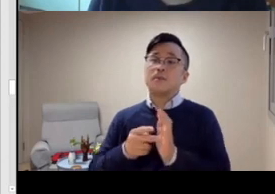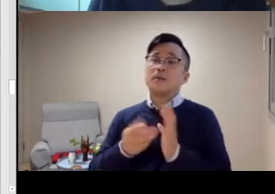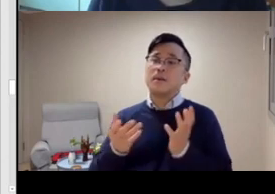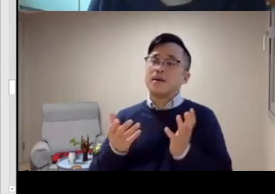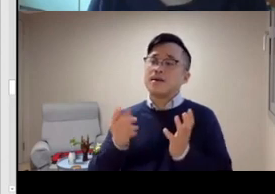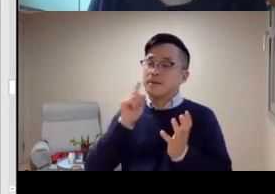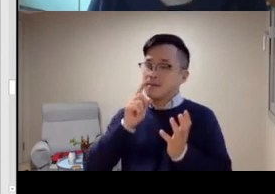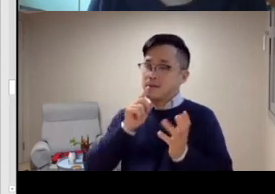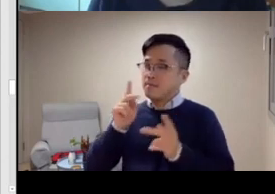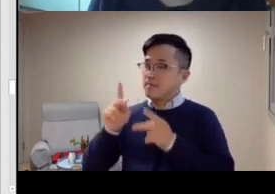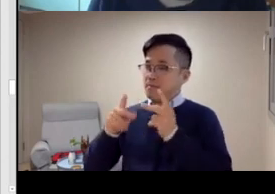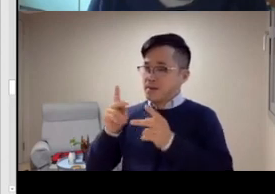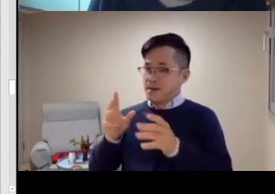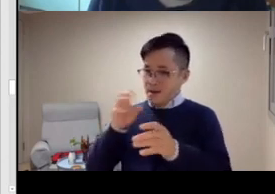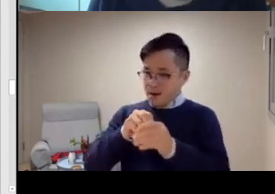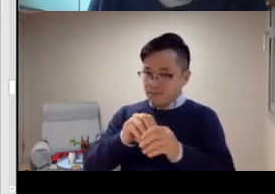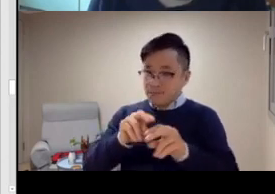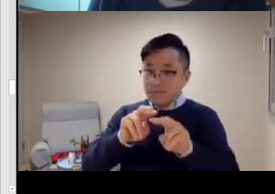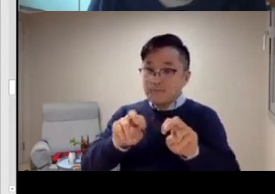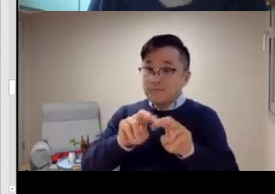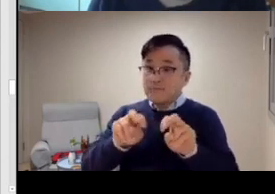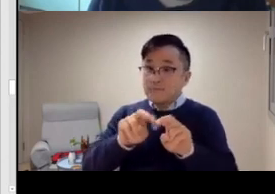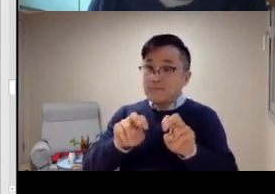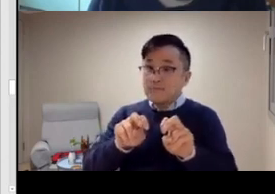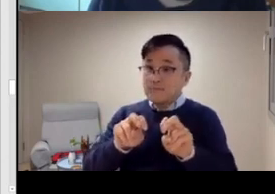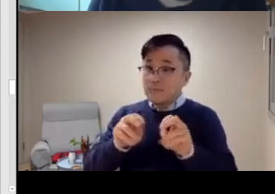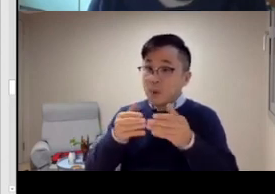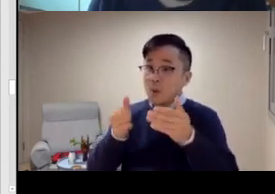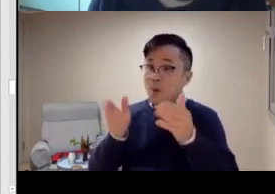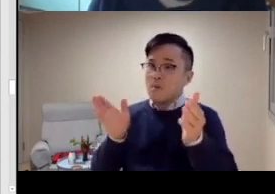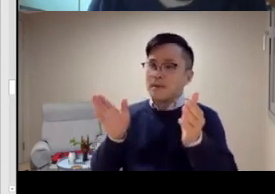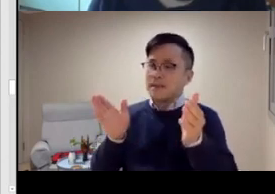people's, different stakeholders' perspectives?